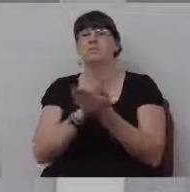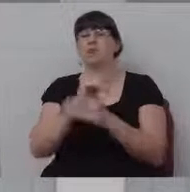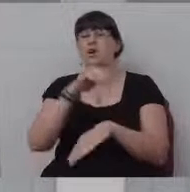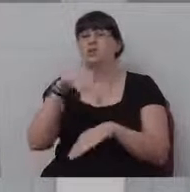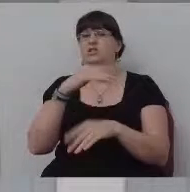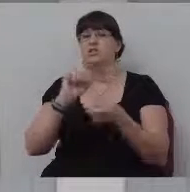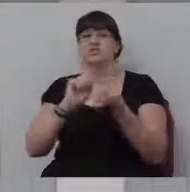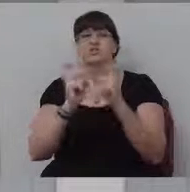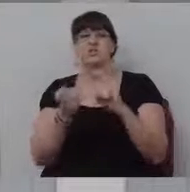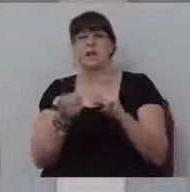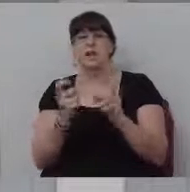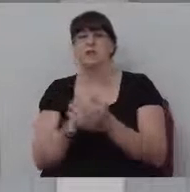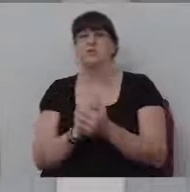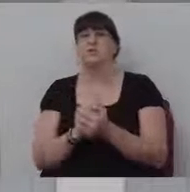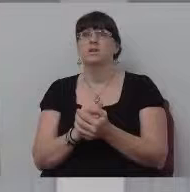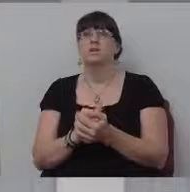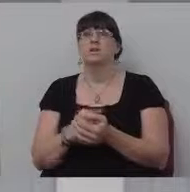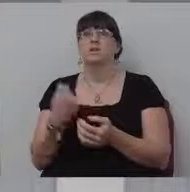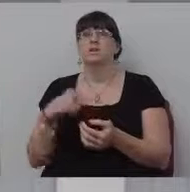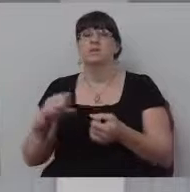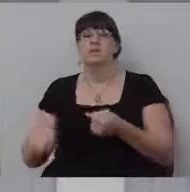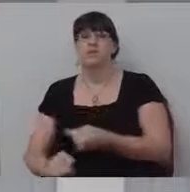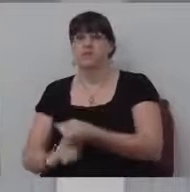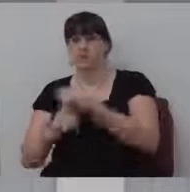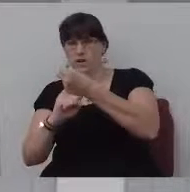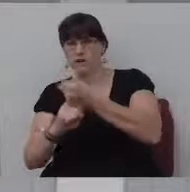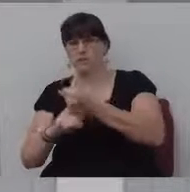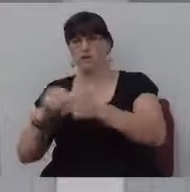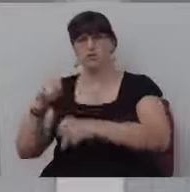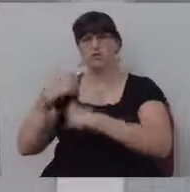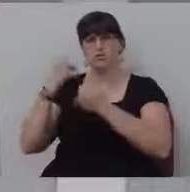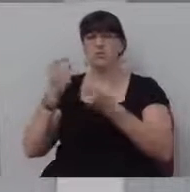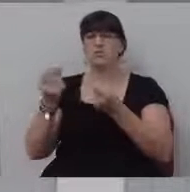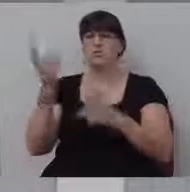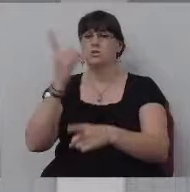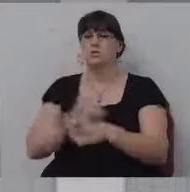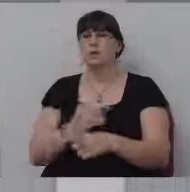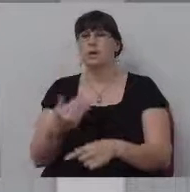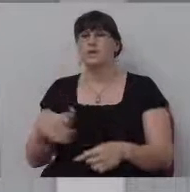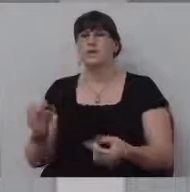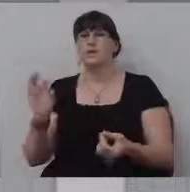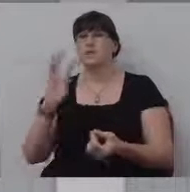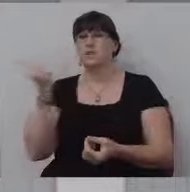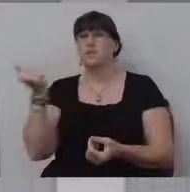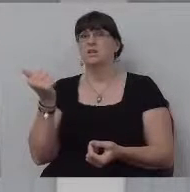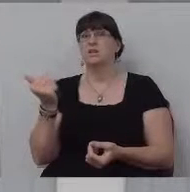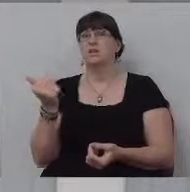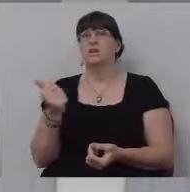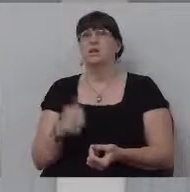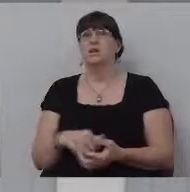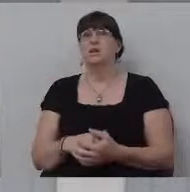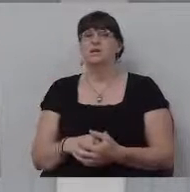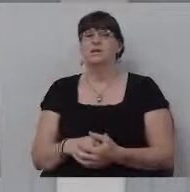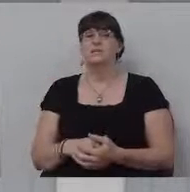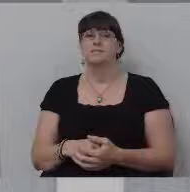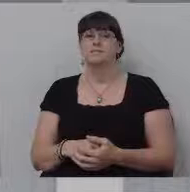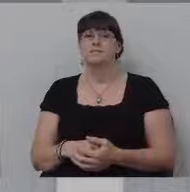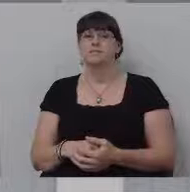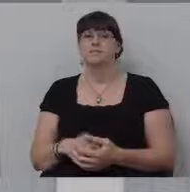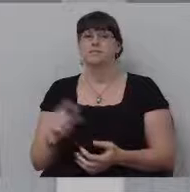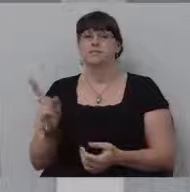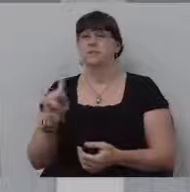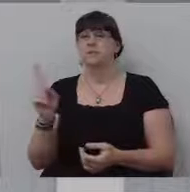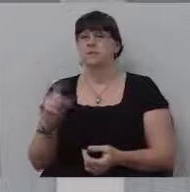and, and, um, you know, they're, we're fundamental and strong and doing the right thing. And then all of a sudden, you know, they're just, and, uh,